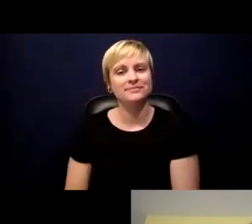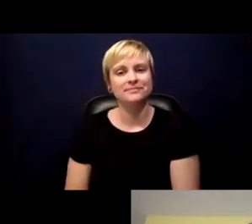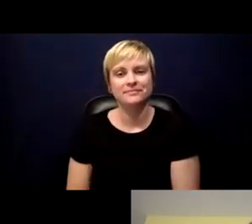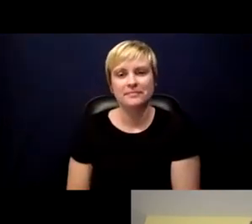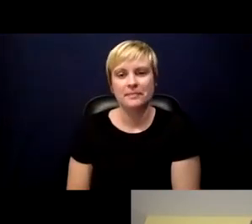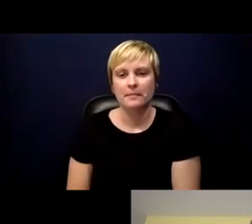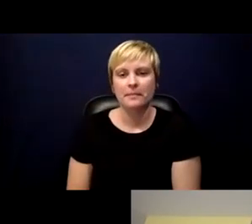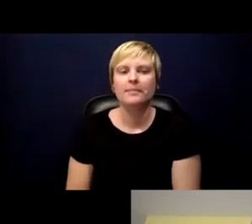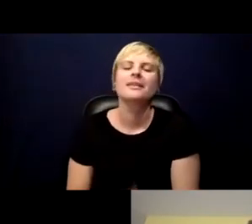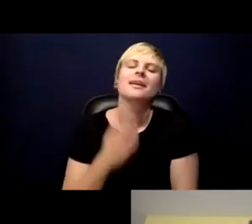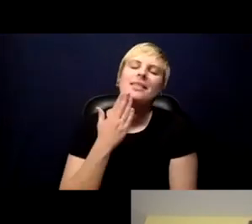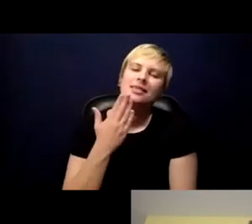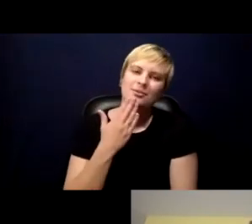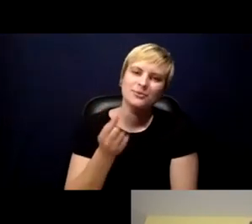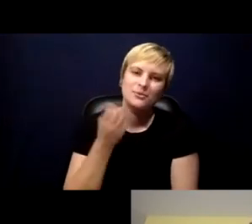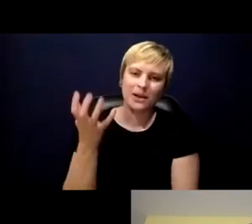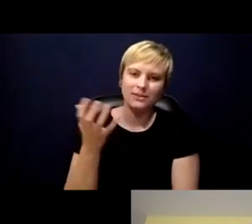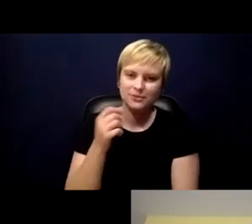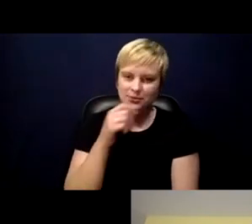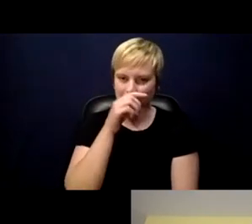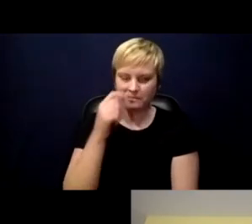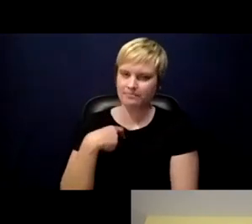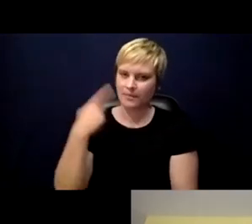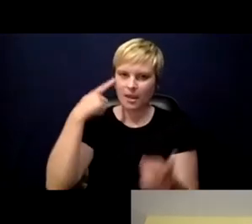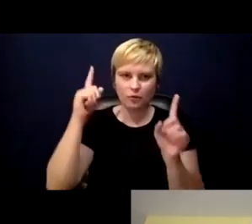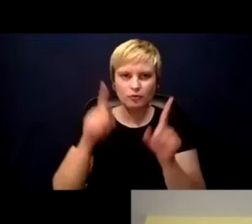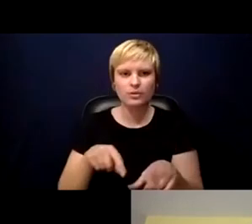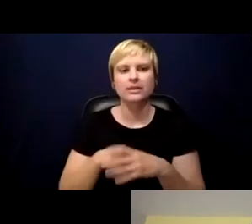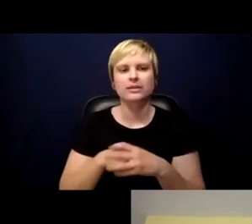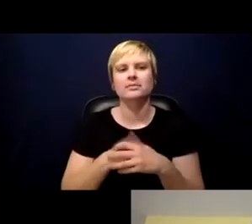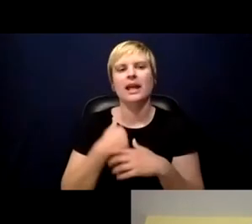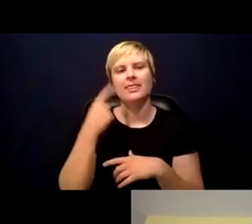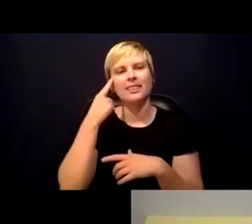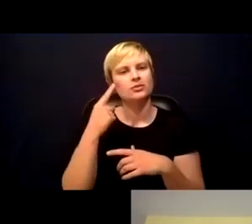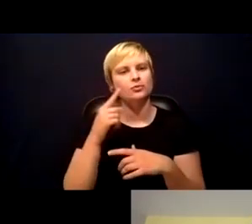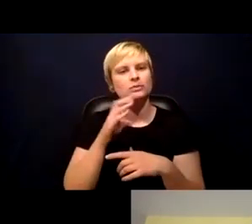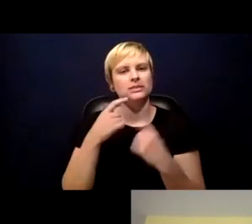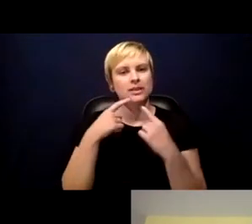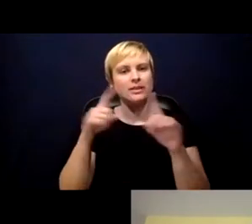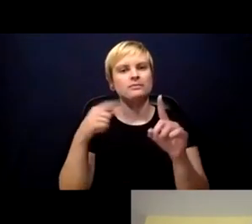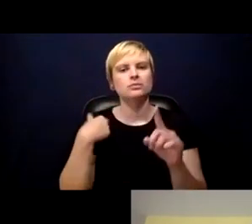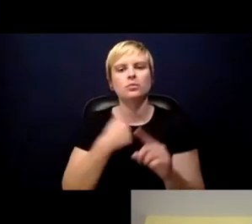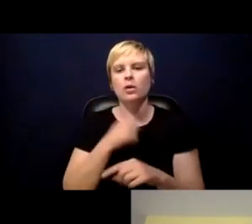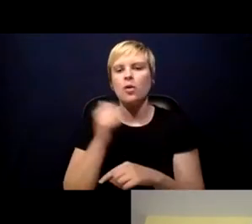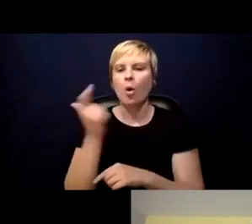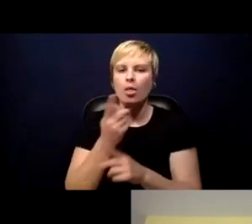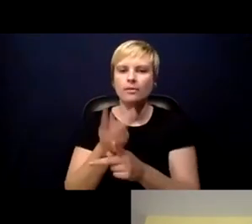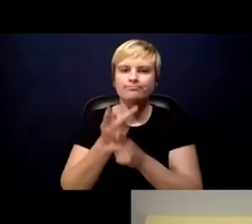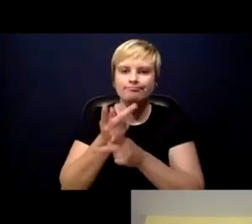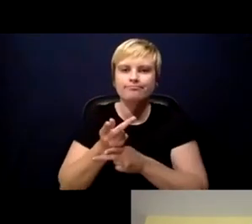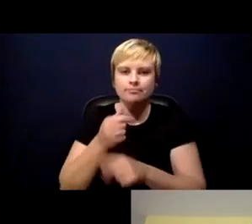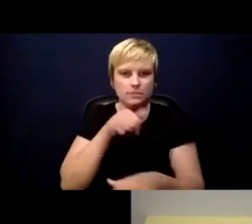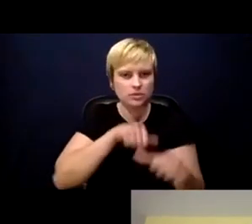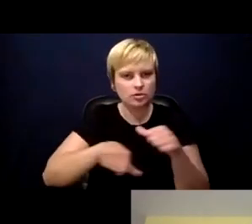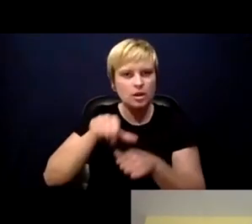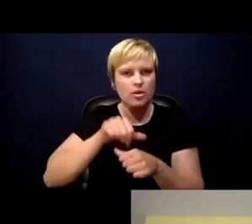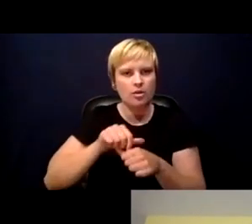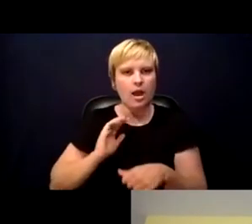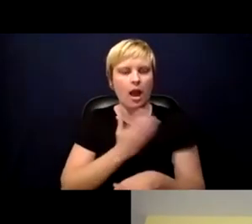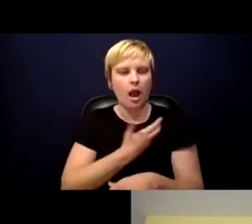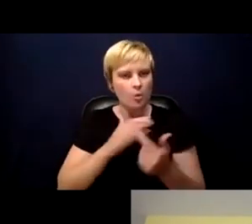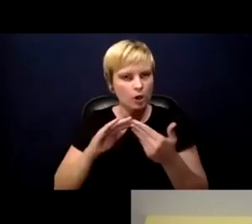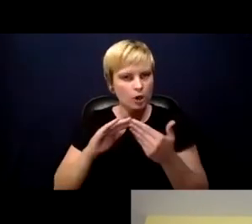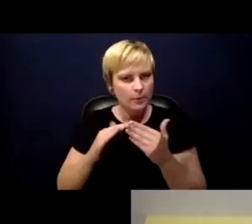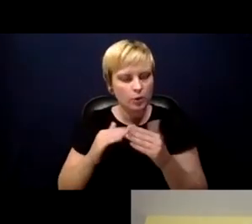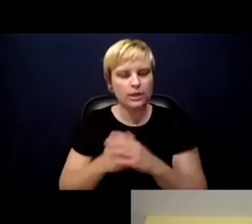Thank you so much. And I completely agree. I think in order to be successful, we all have to take care of one another in our communities, take